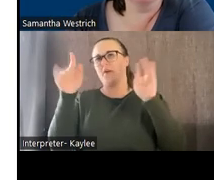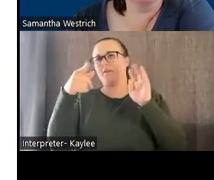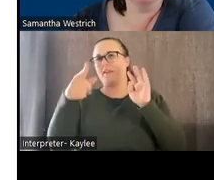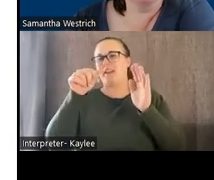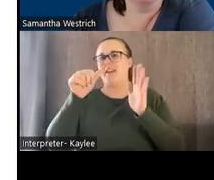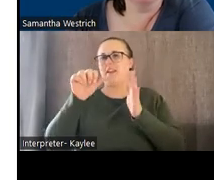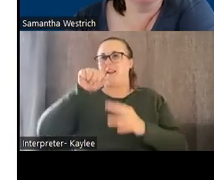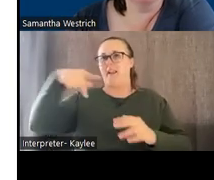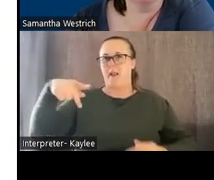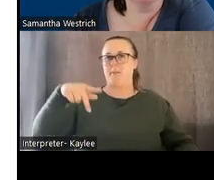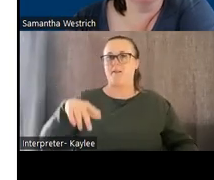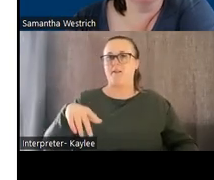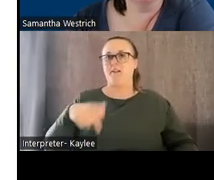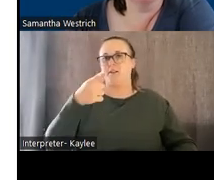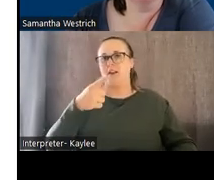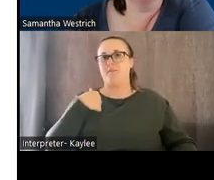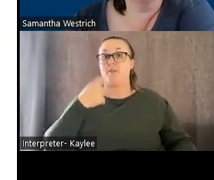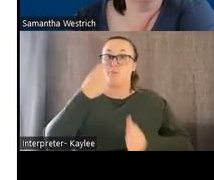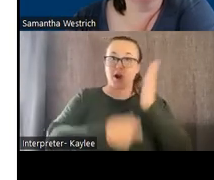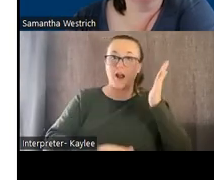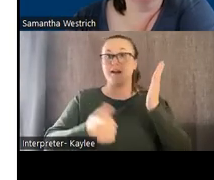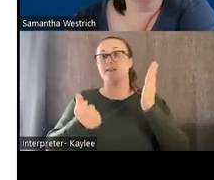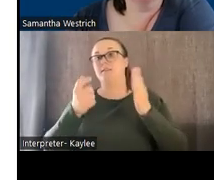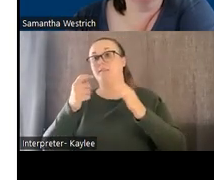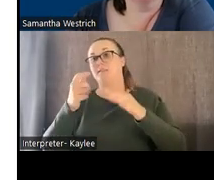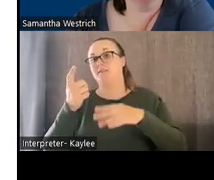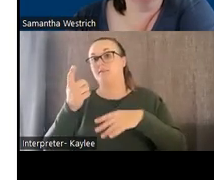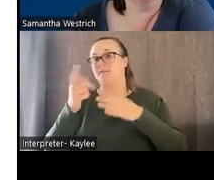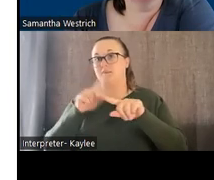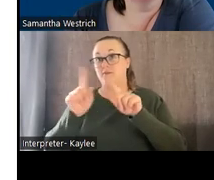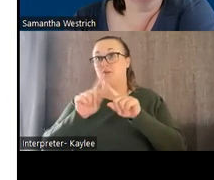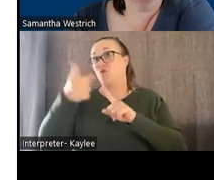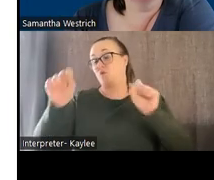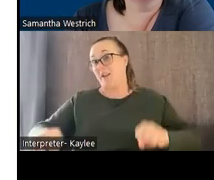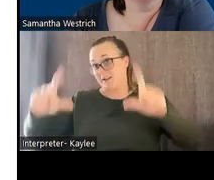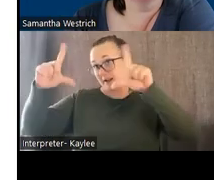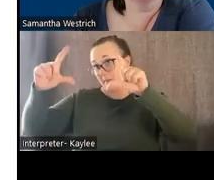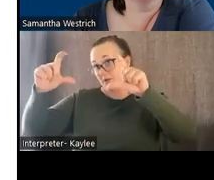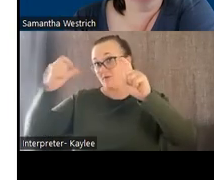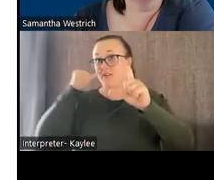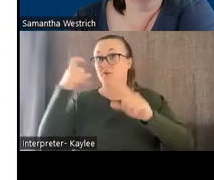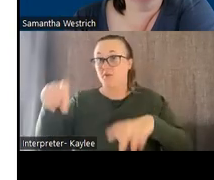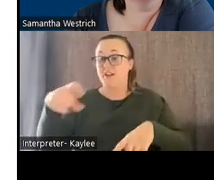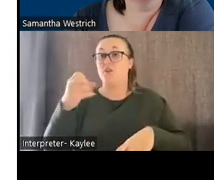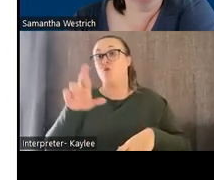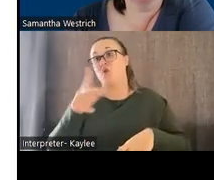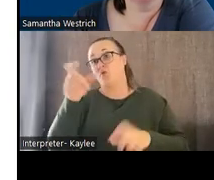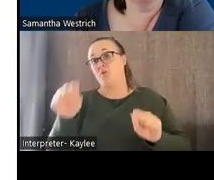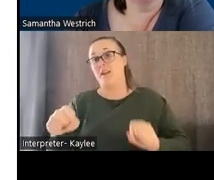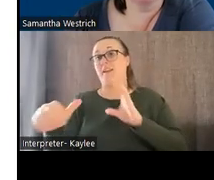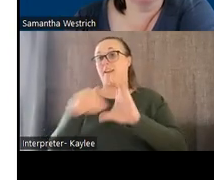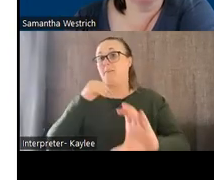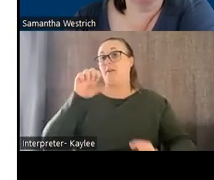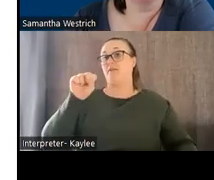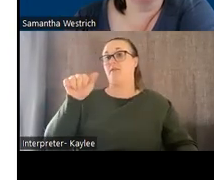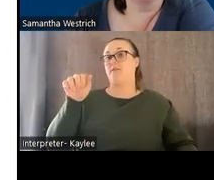languages, and accessibility. So if anyone's curious, you know, take a screenshot, but also I'm sure if you have any questions, you can email Sam. And